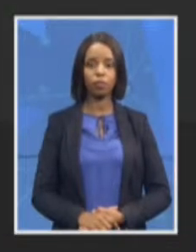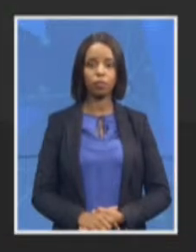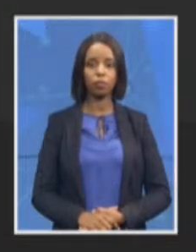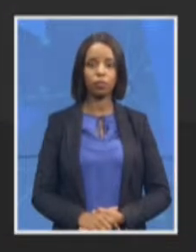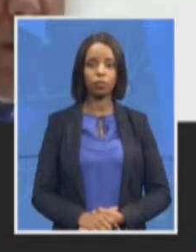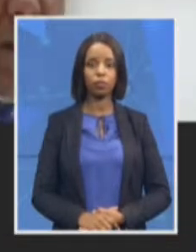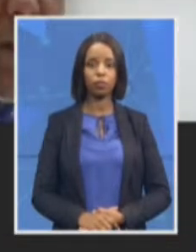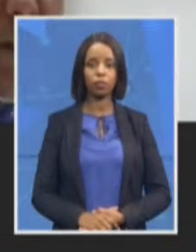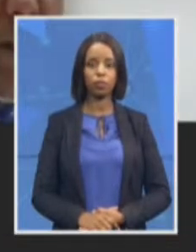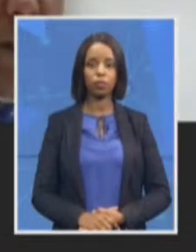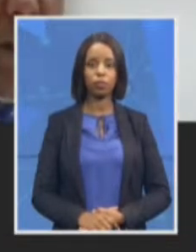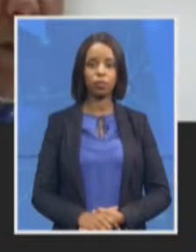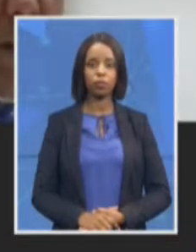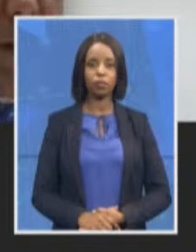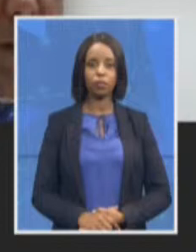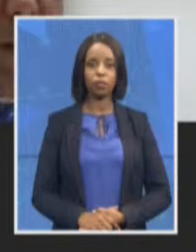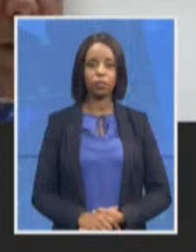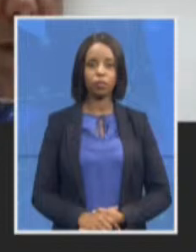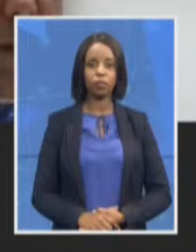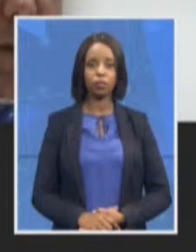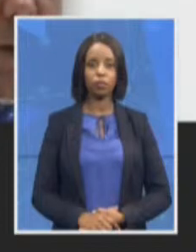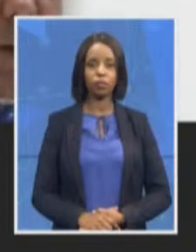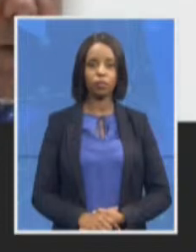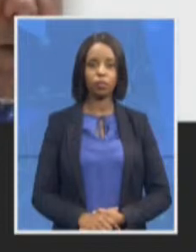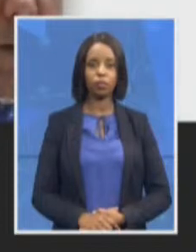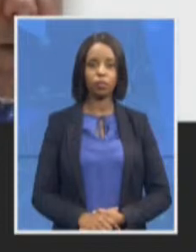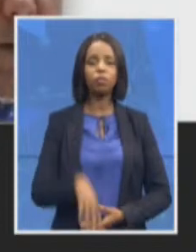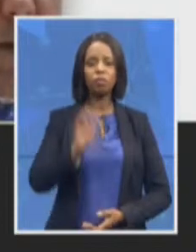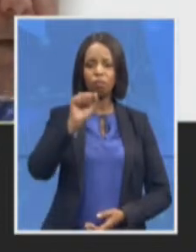Yes we can hear you we can hear you and we can do this.